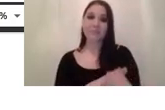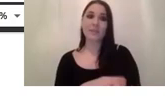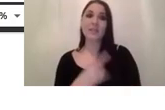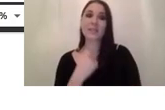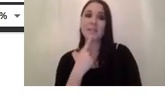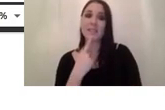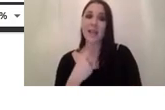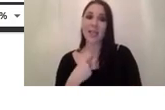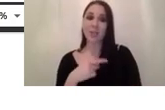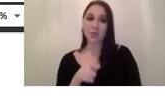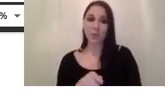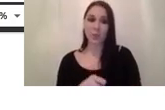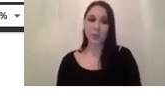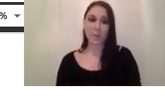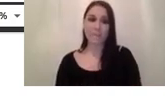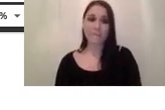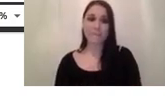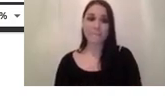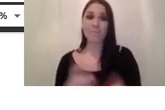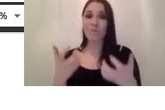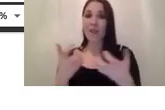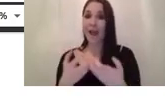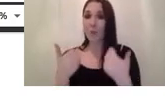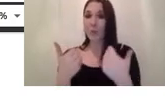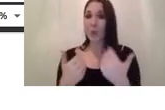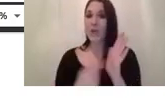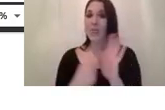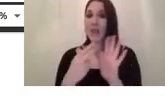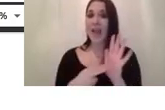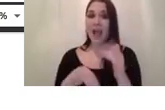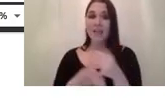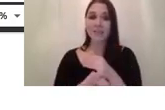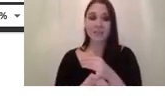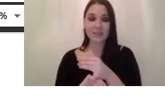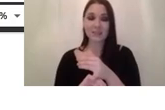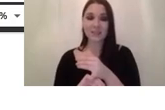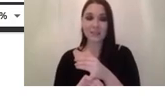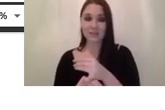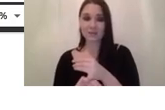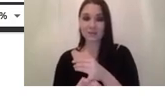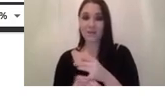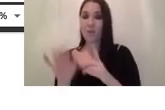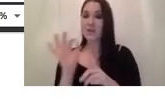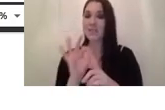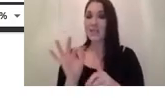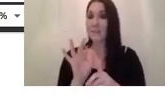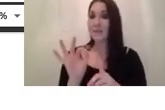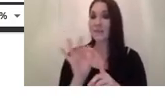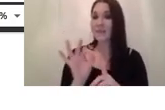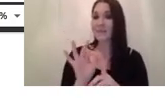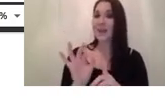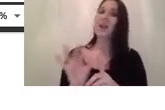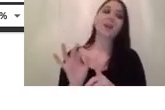how good the lens resolve for a specific um